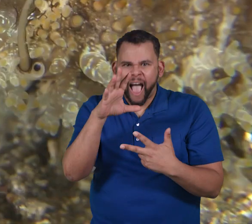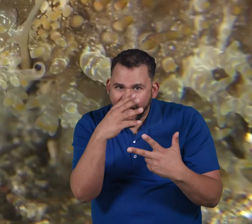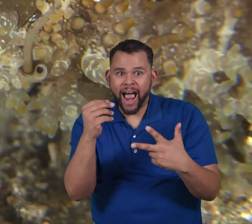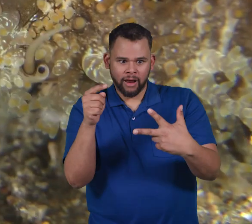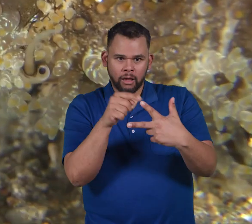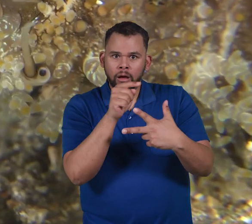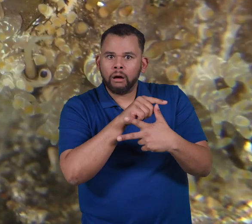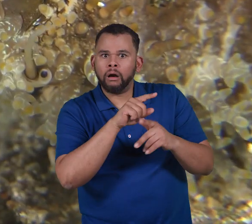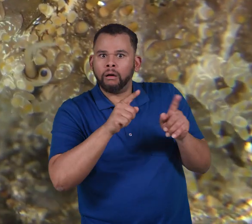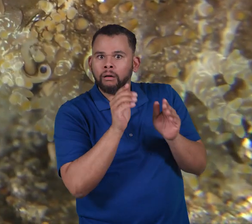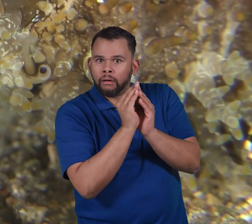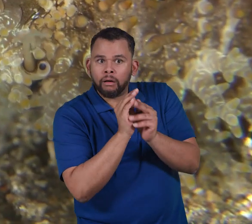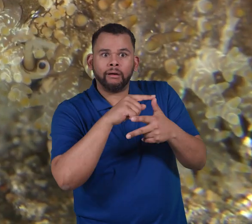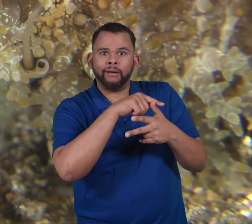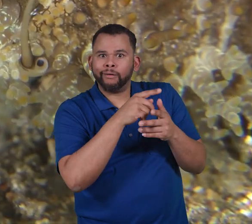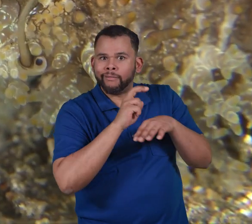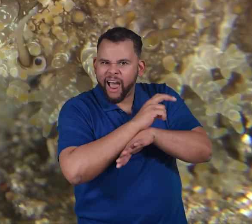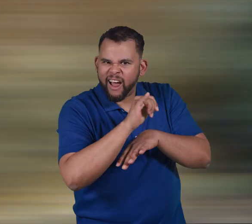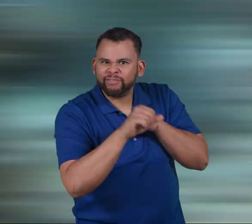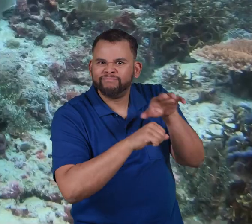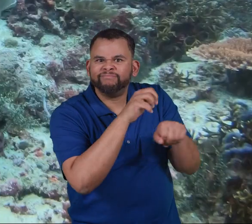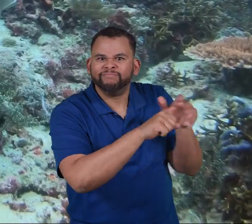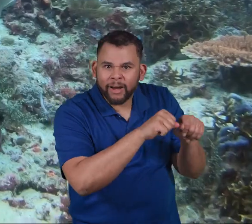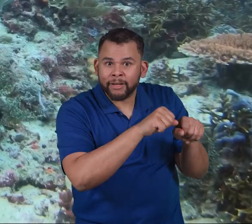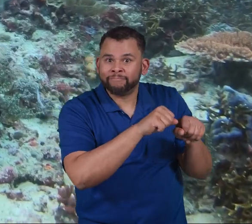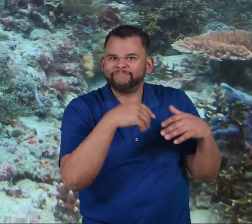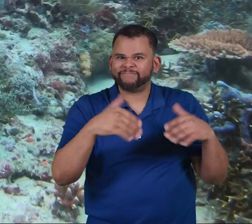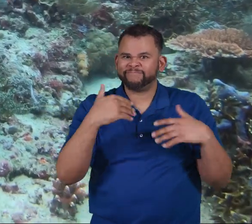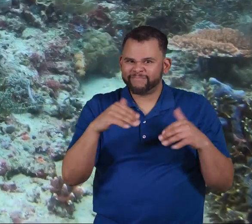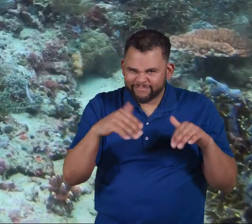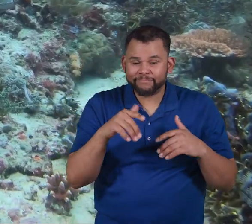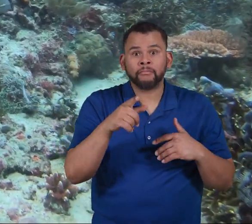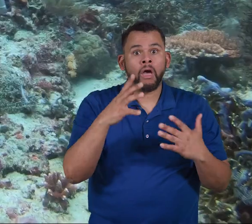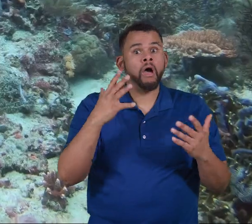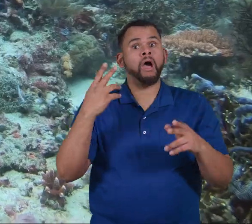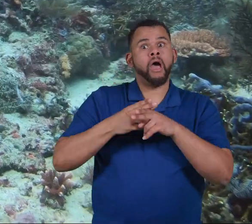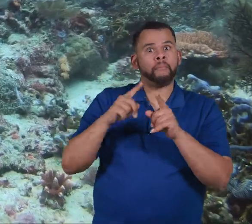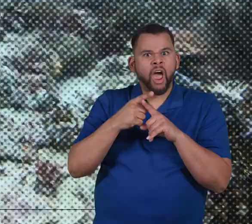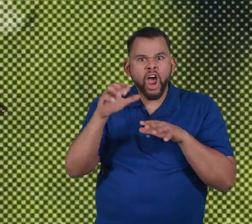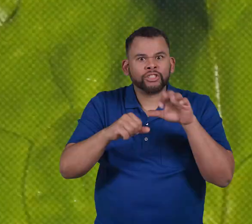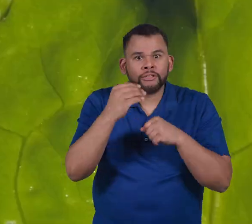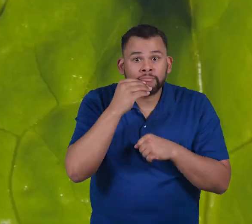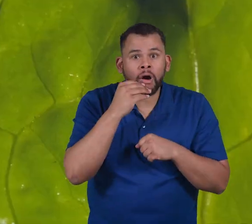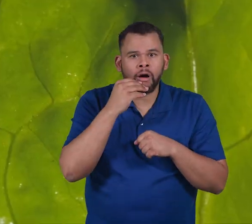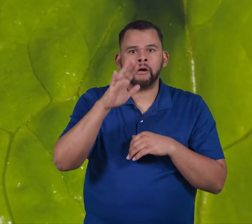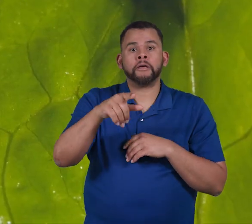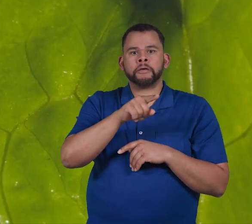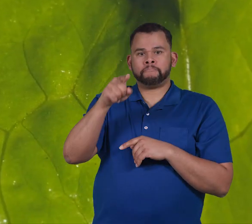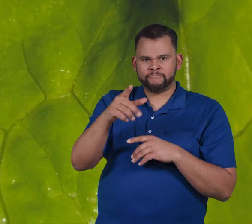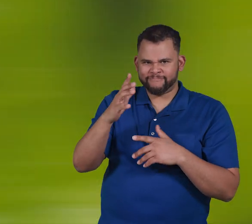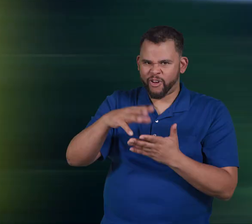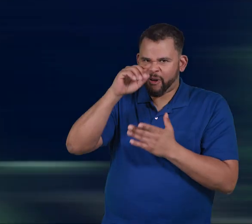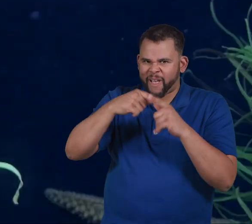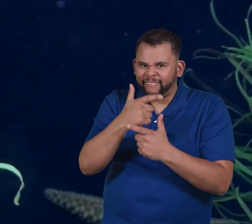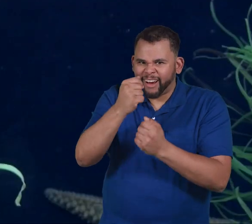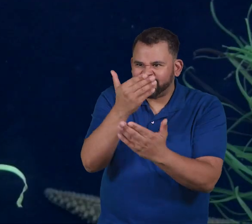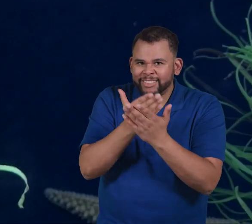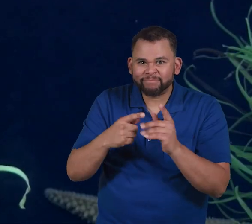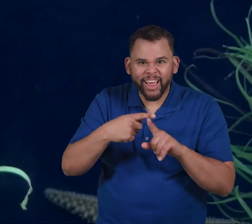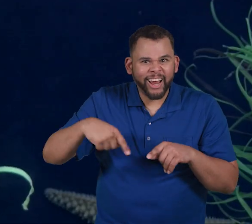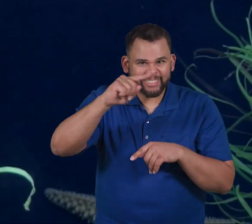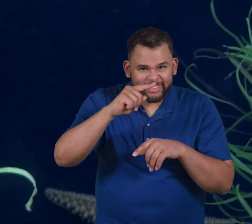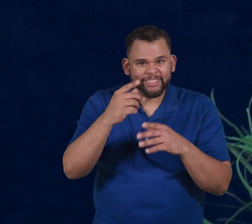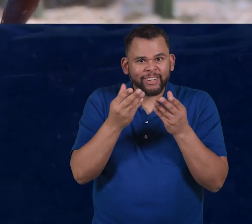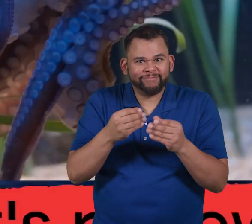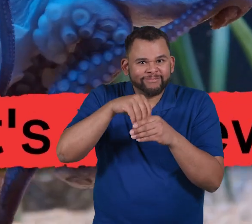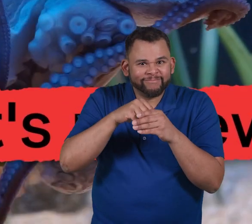and even other mollusks. Talk about survival of the fittest. We have learned some interesting facts about